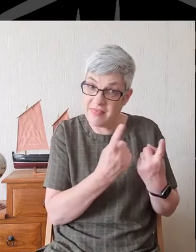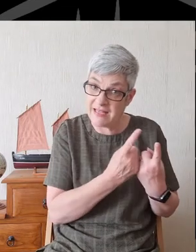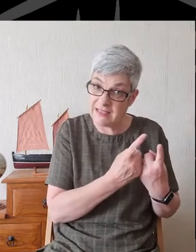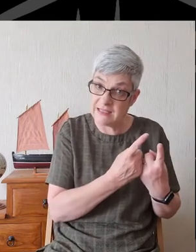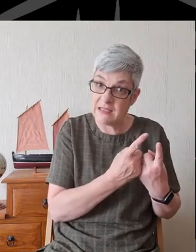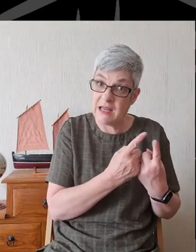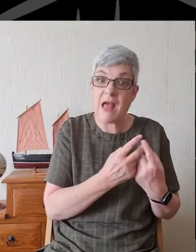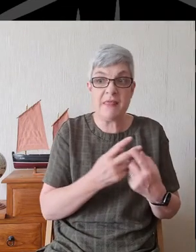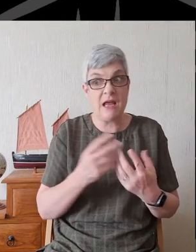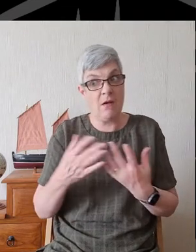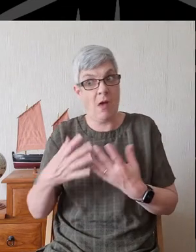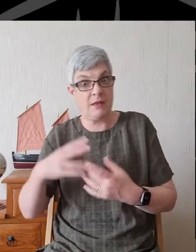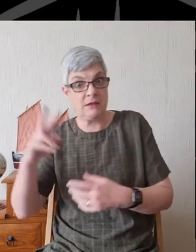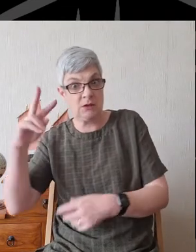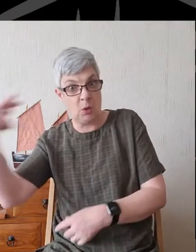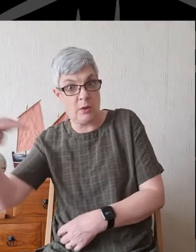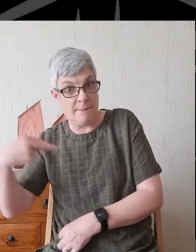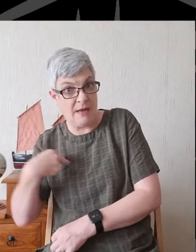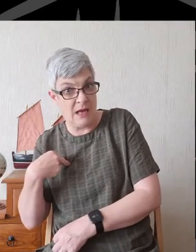others are looking?